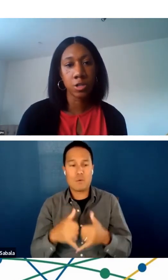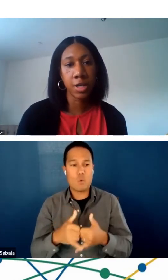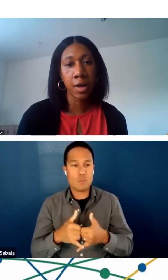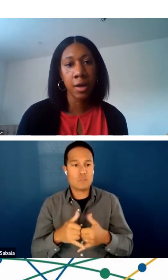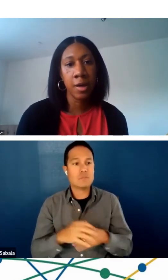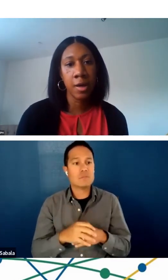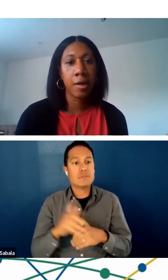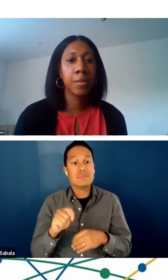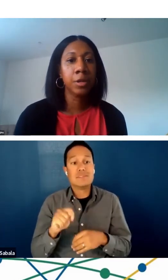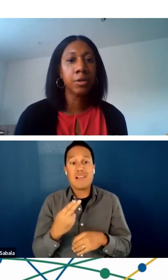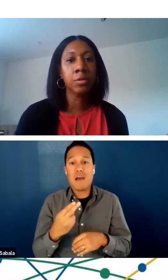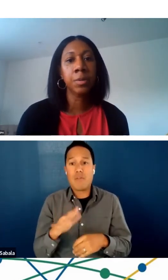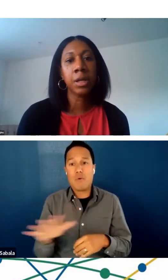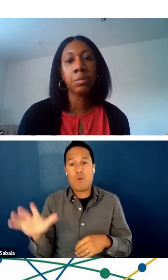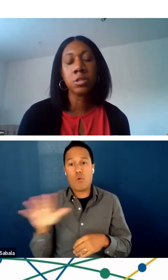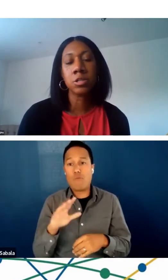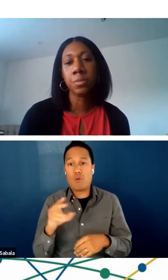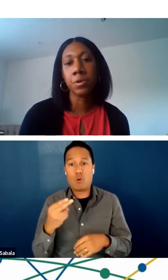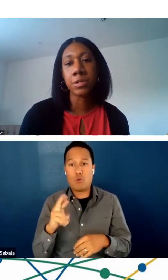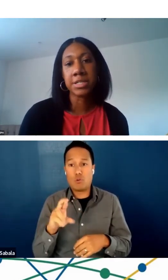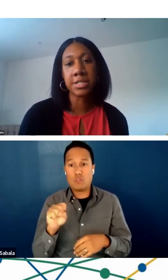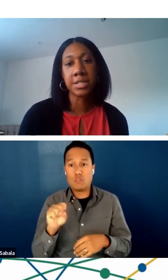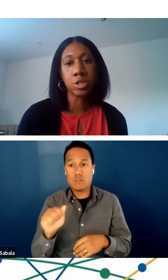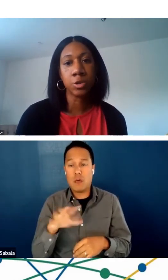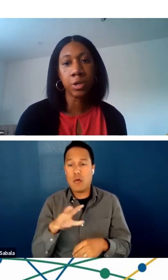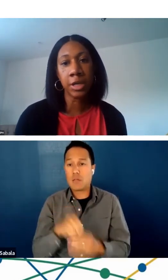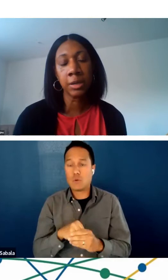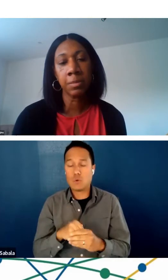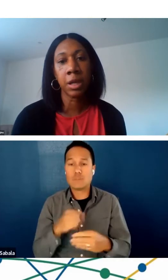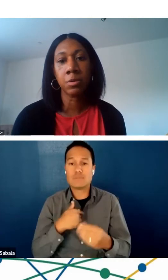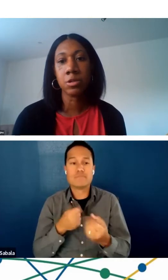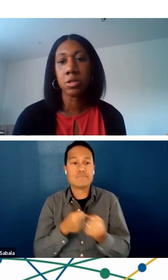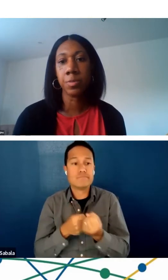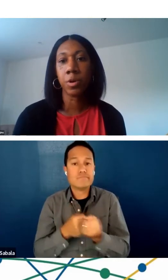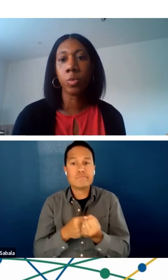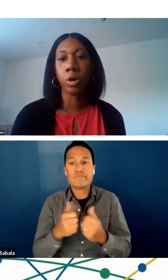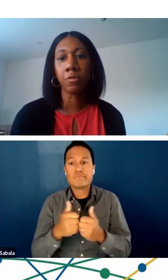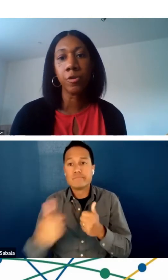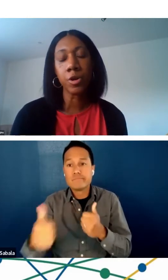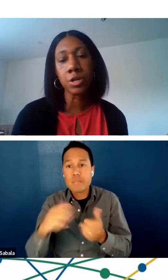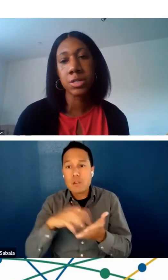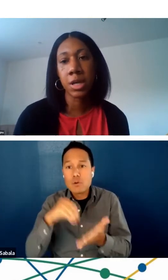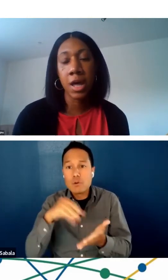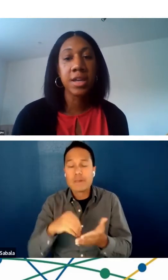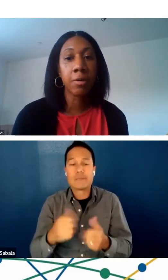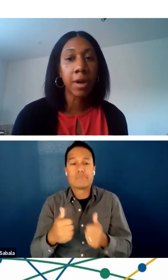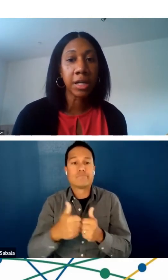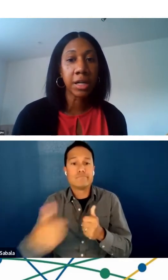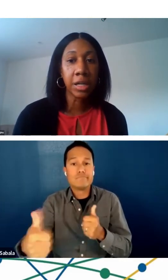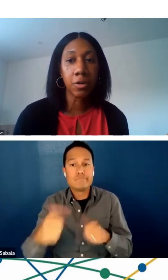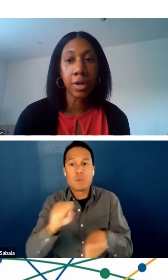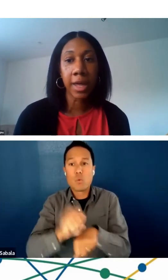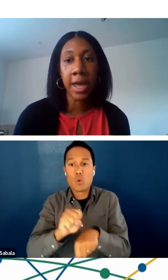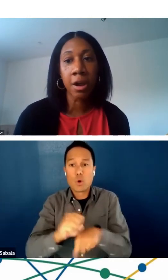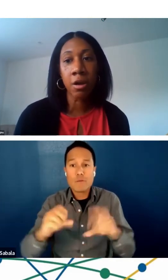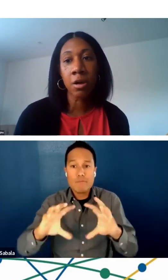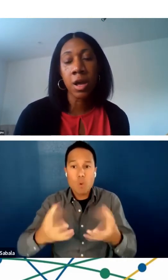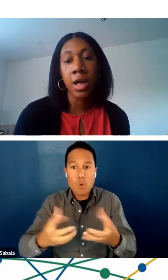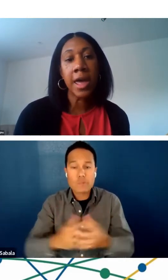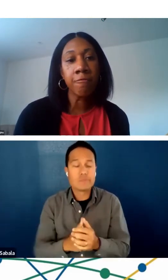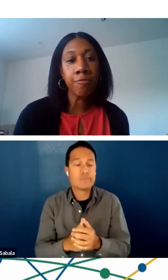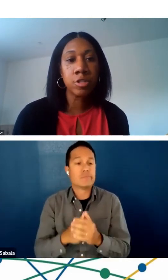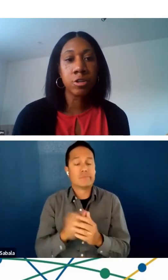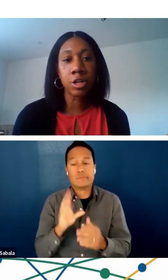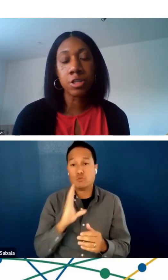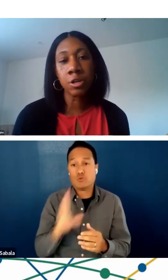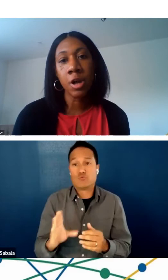HRSA include being able to support distance learning, being able to support workforce, direct clinical care,